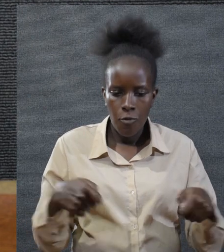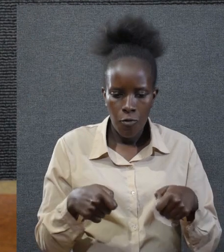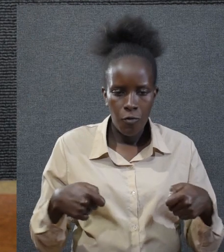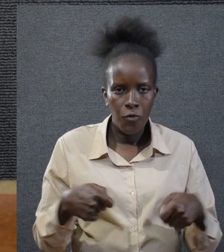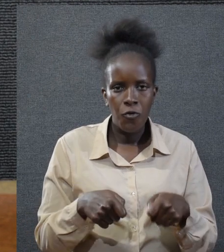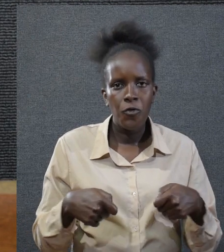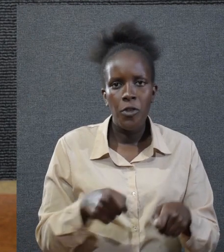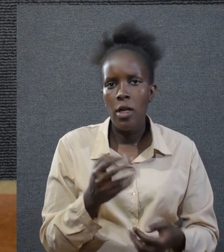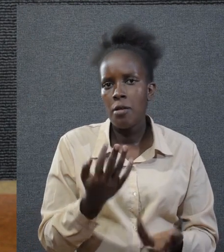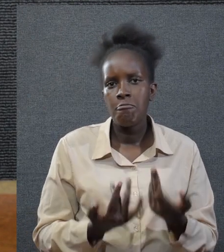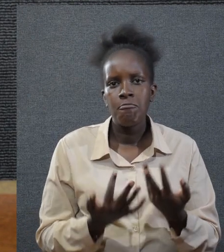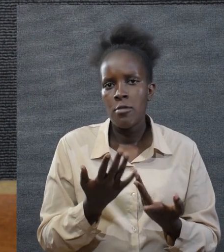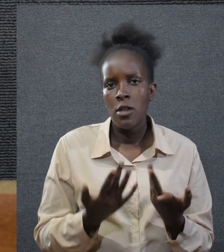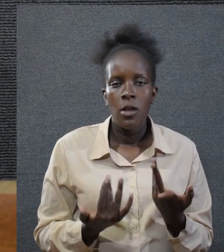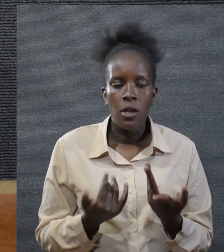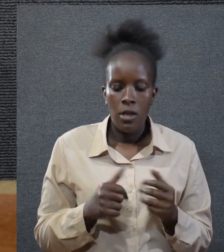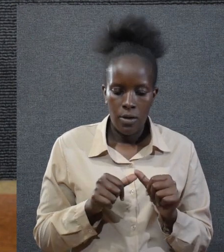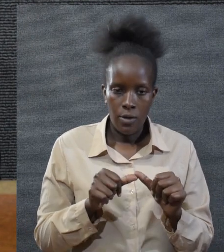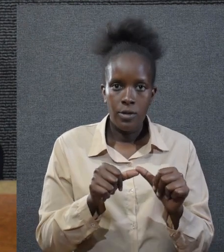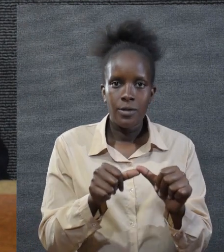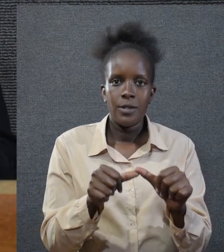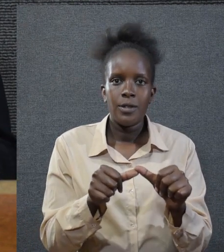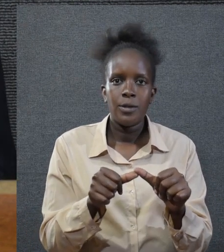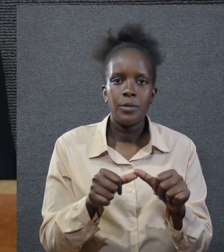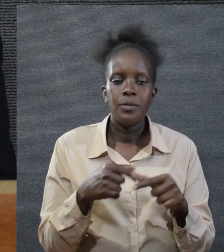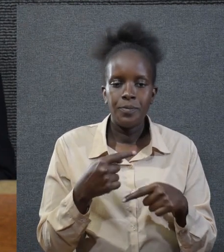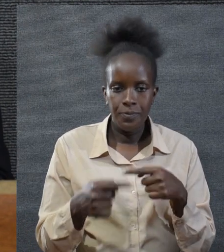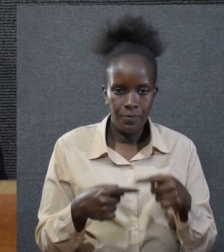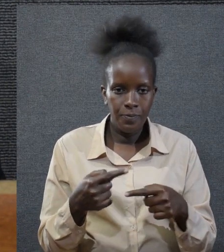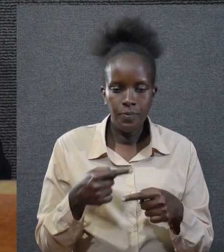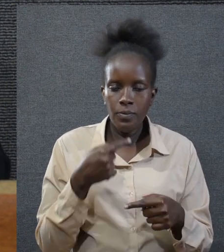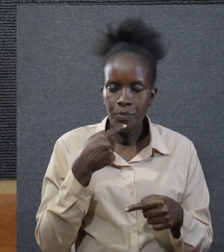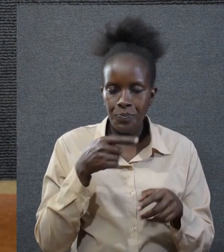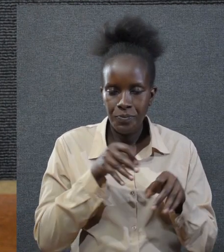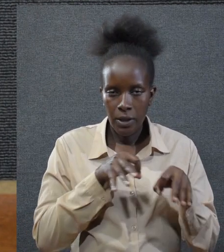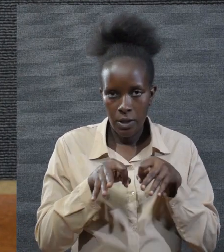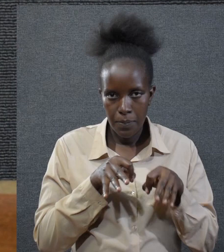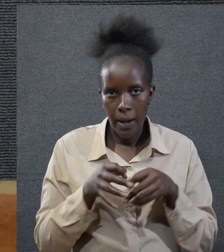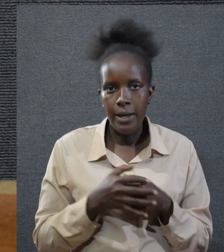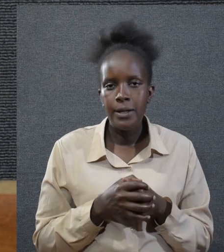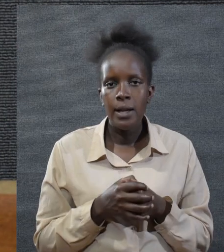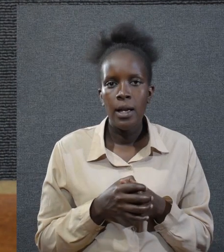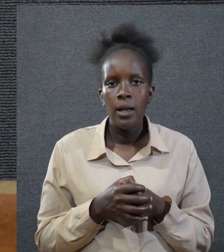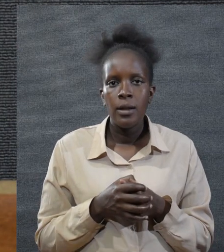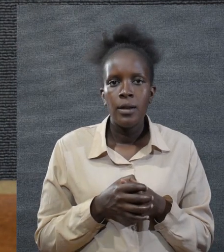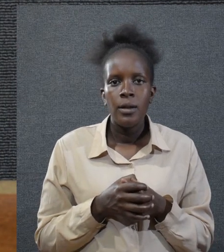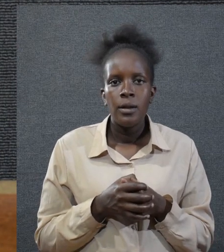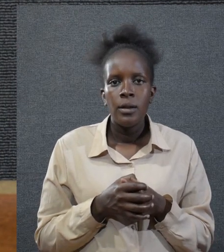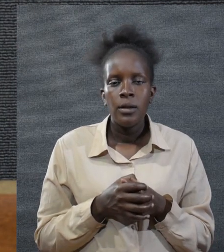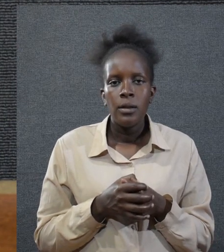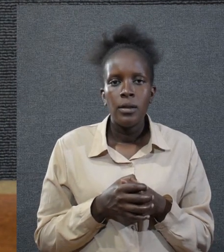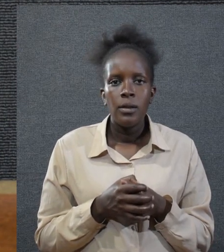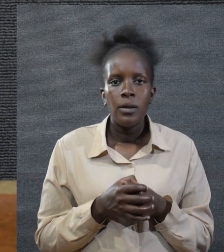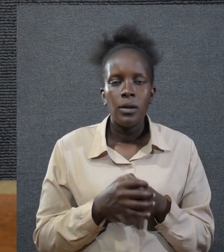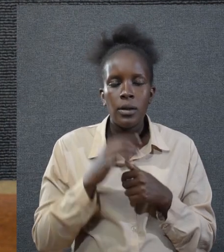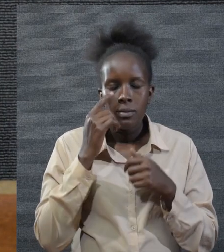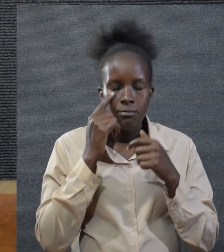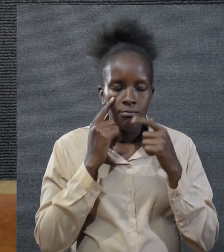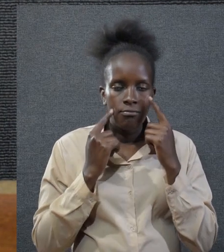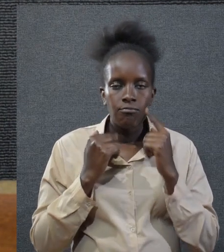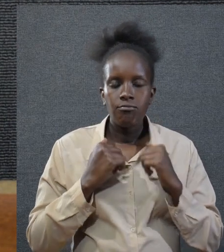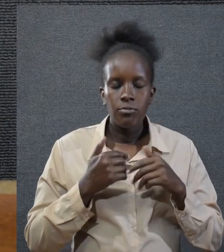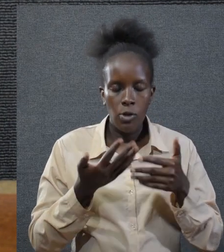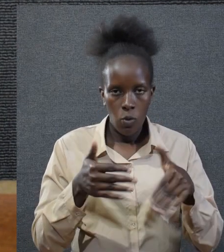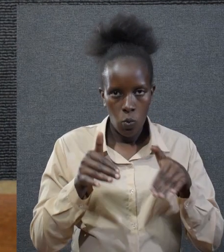fuel for the fire. He continued to further tell them, Quatsolo